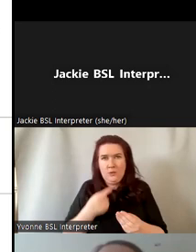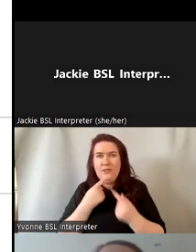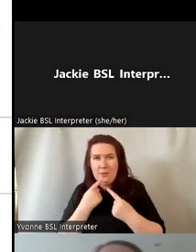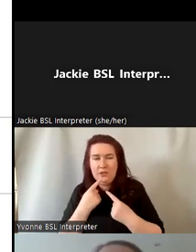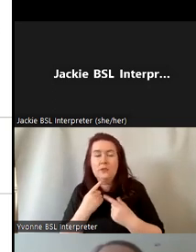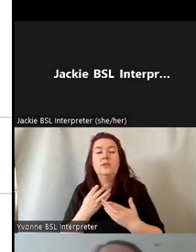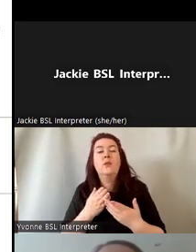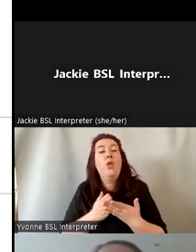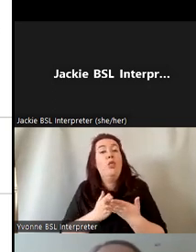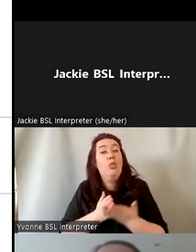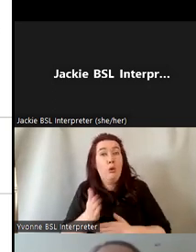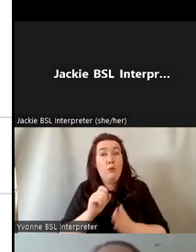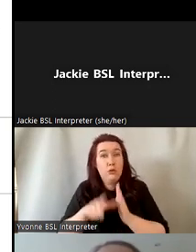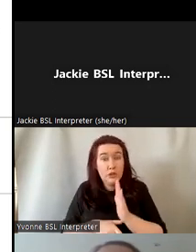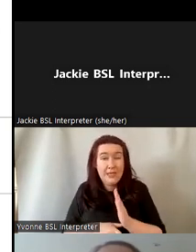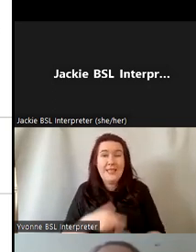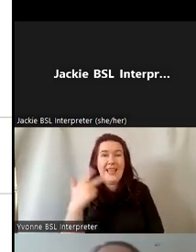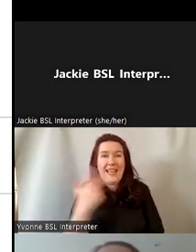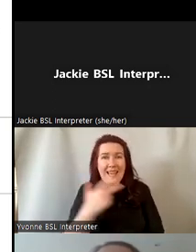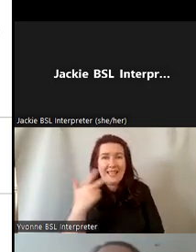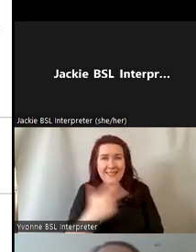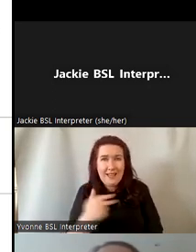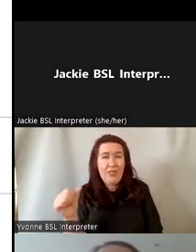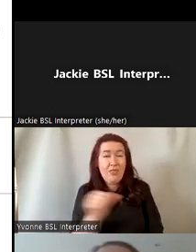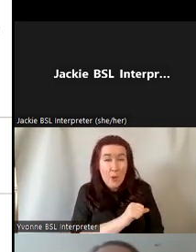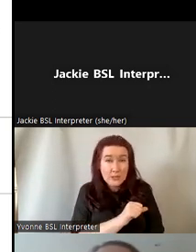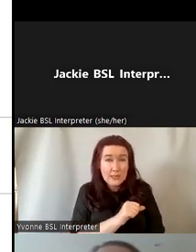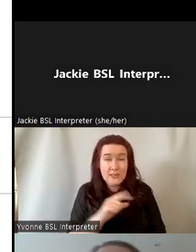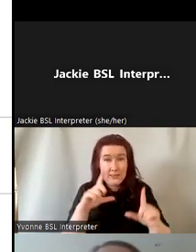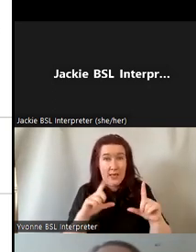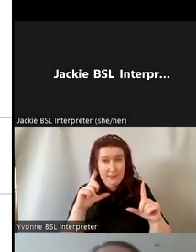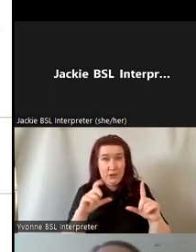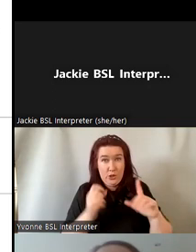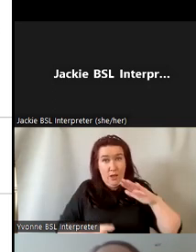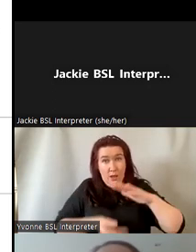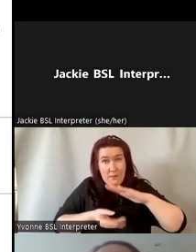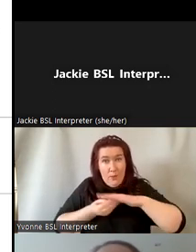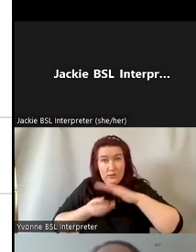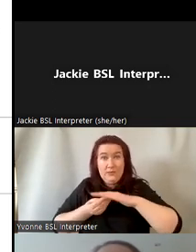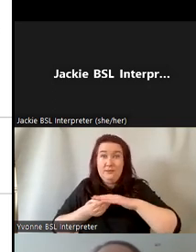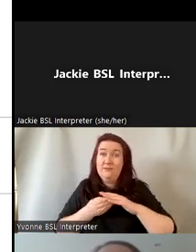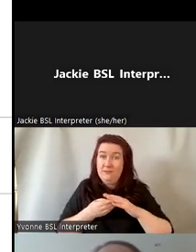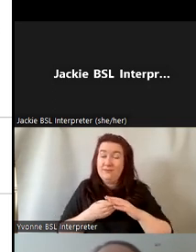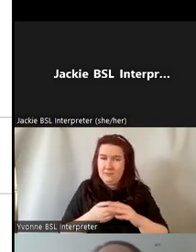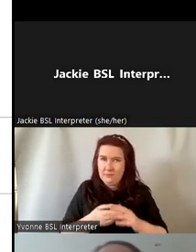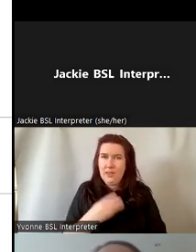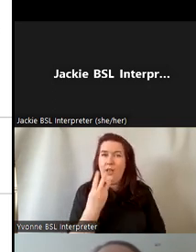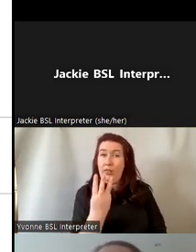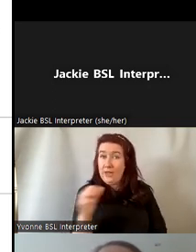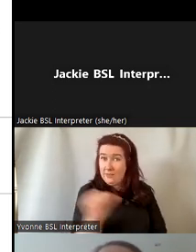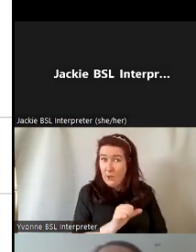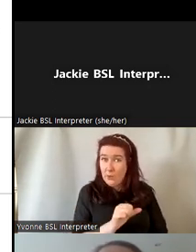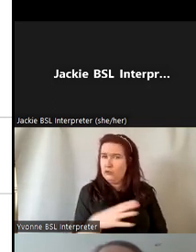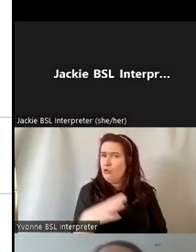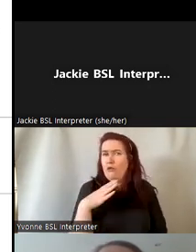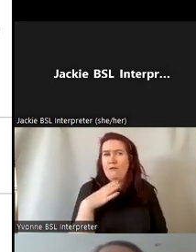project eighteen thousand images image files were uploaded to ibase three thousand of them already had